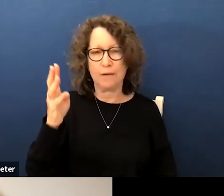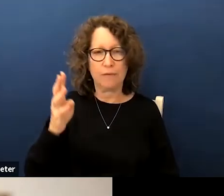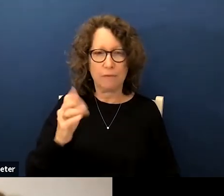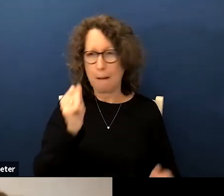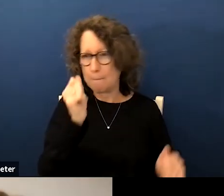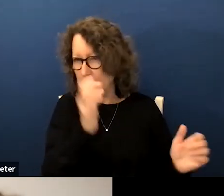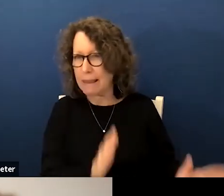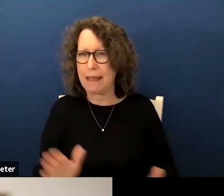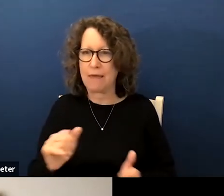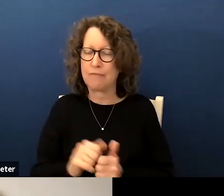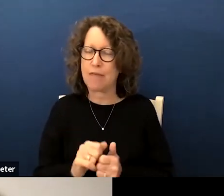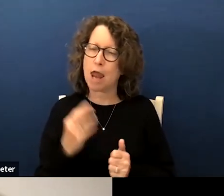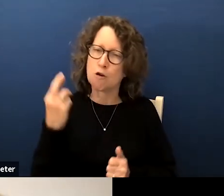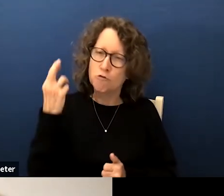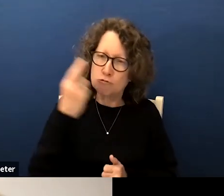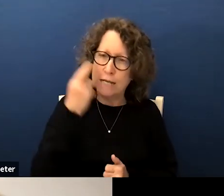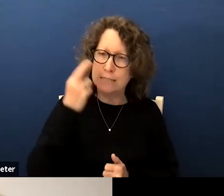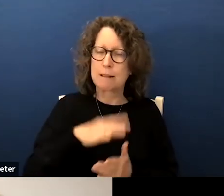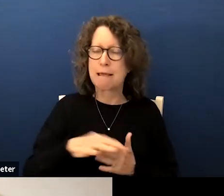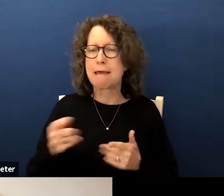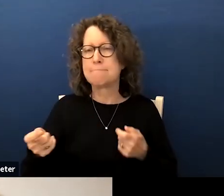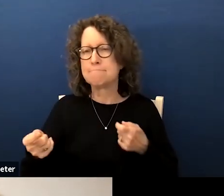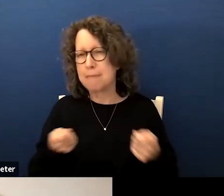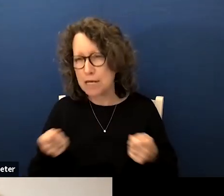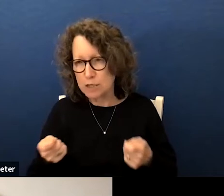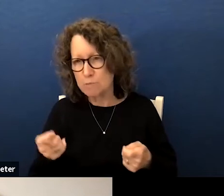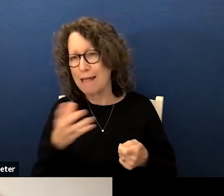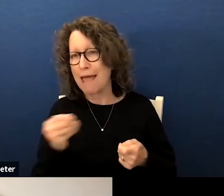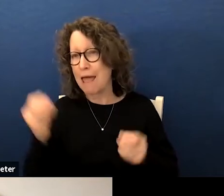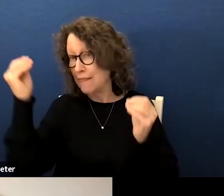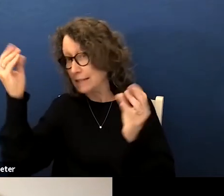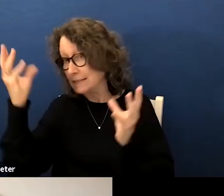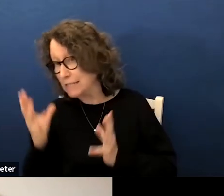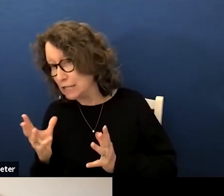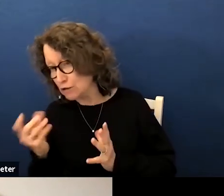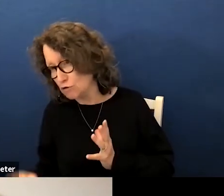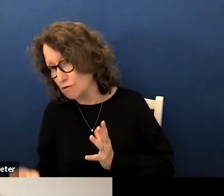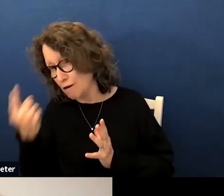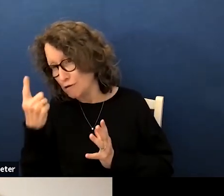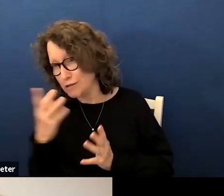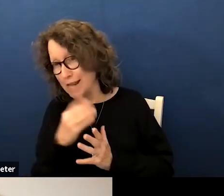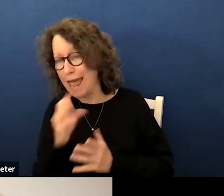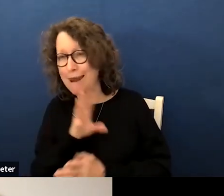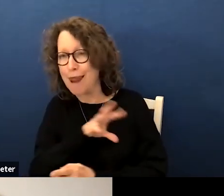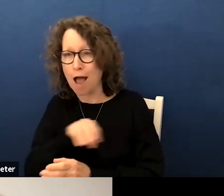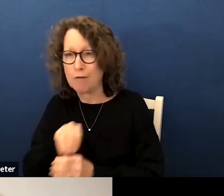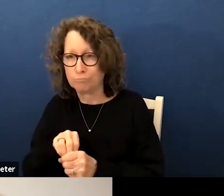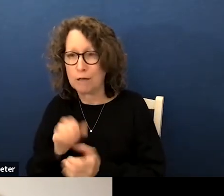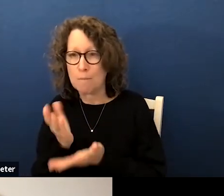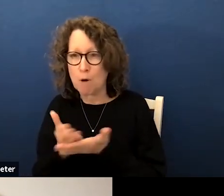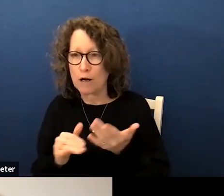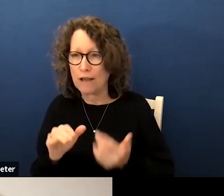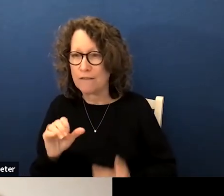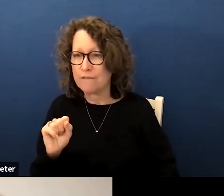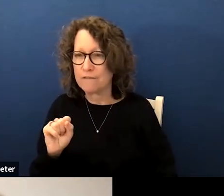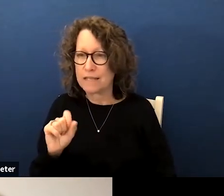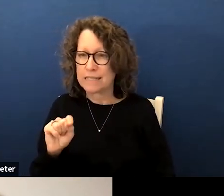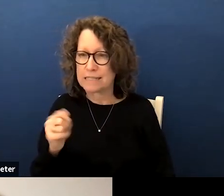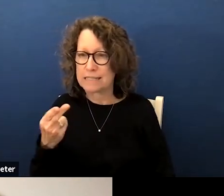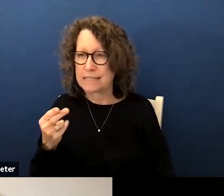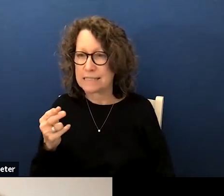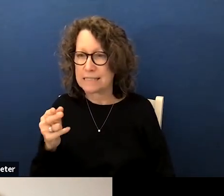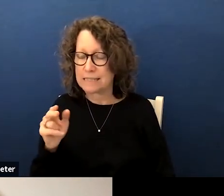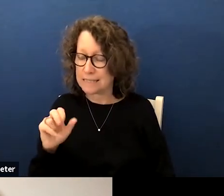plan that is reasonable and manageable and that teachers understand and are part of the stake uh stakeholder